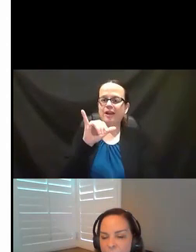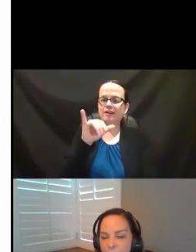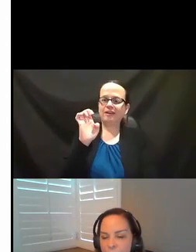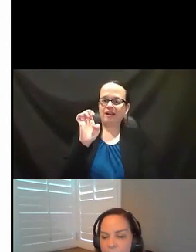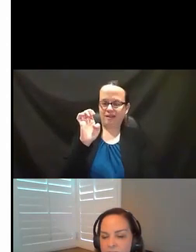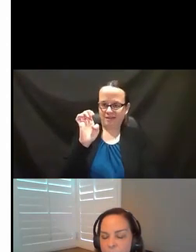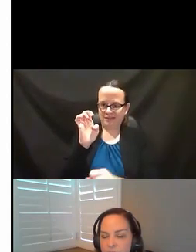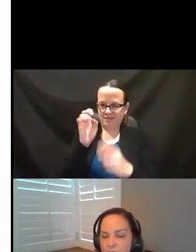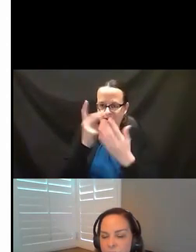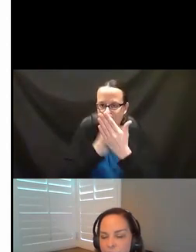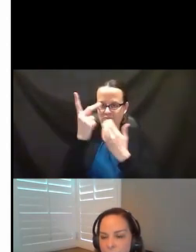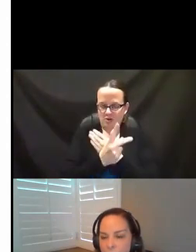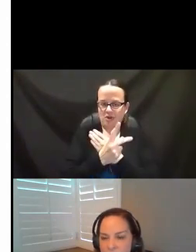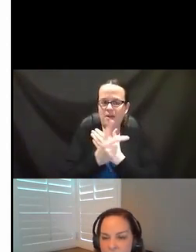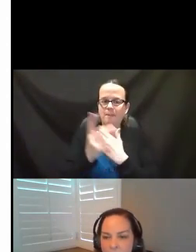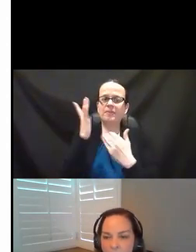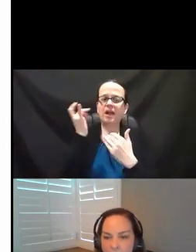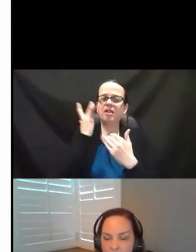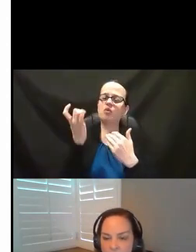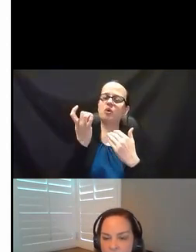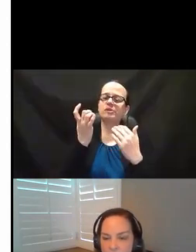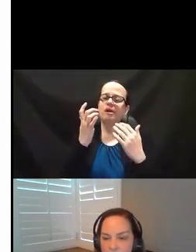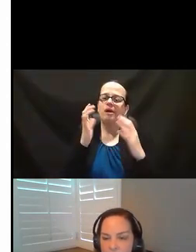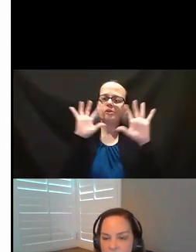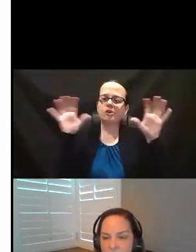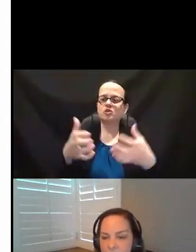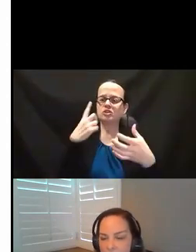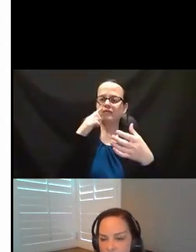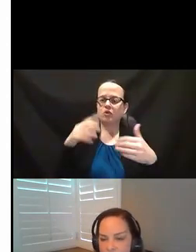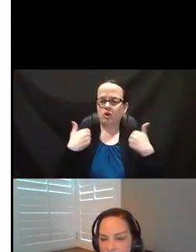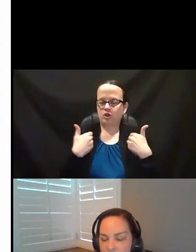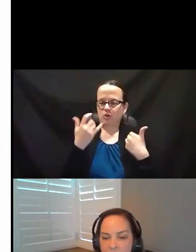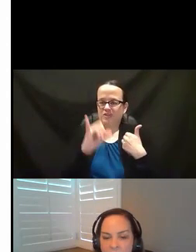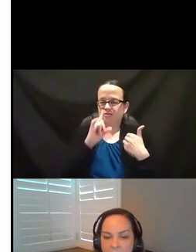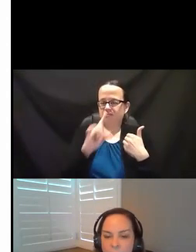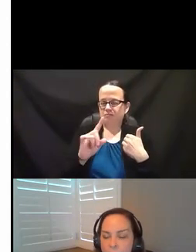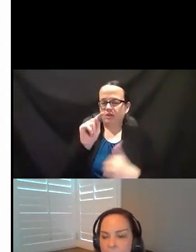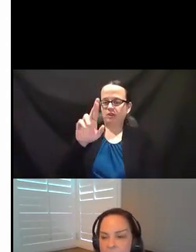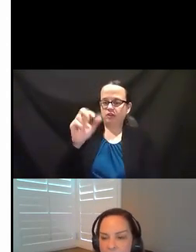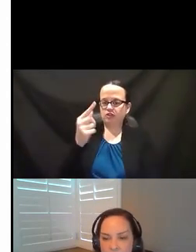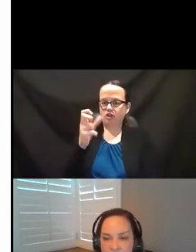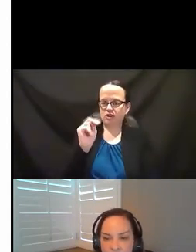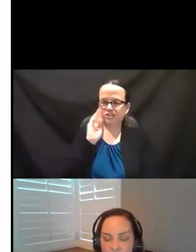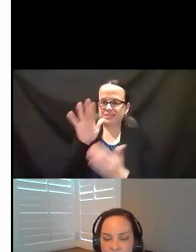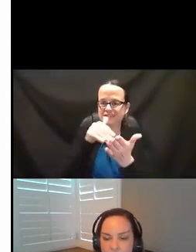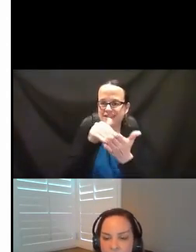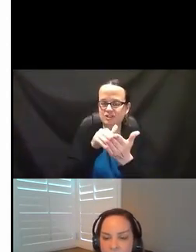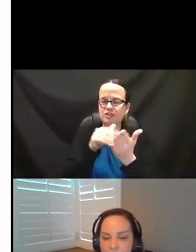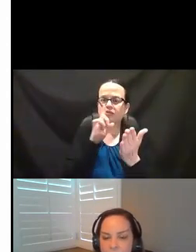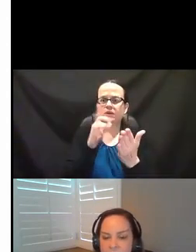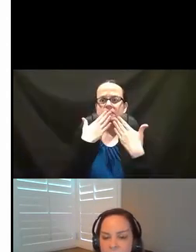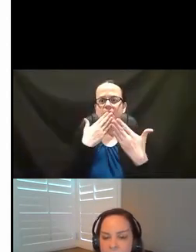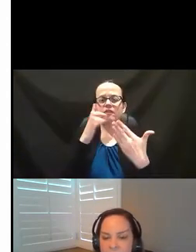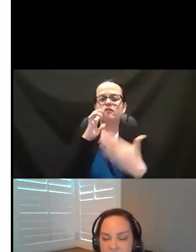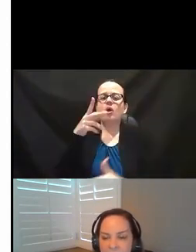California Employment Consortium for Youth that was operated through the UCLA Tarjan Center. And we're really thankful to the work that the PI